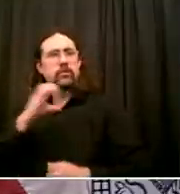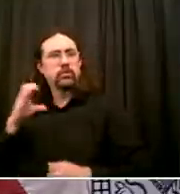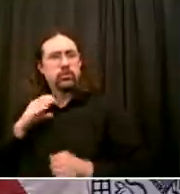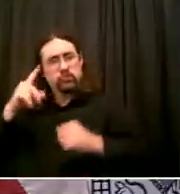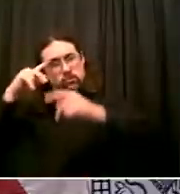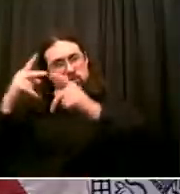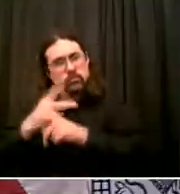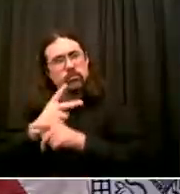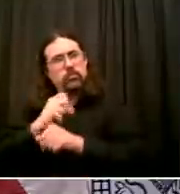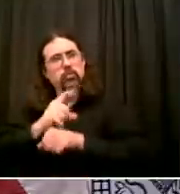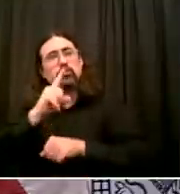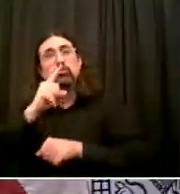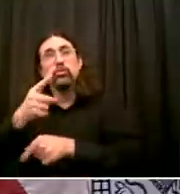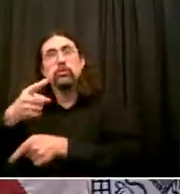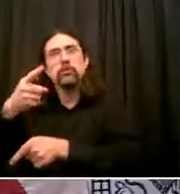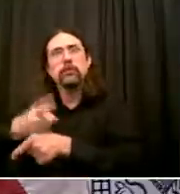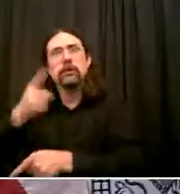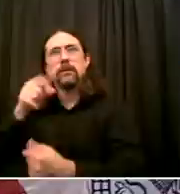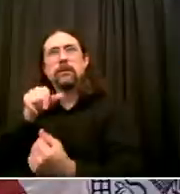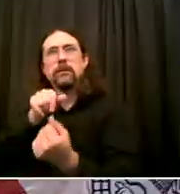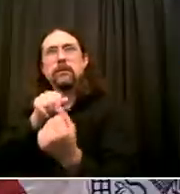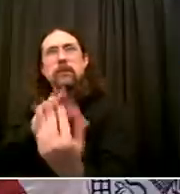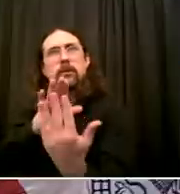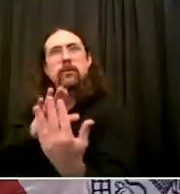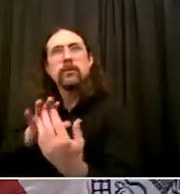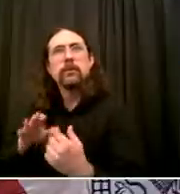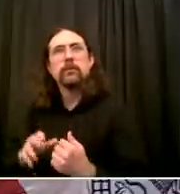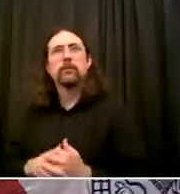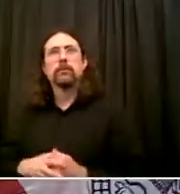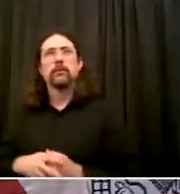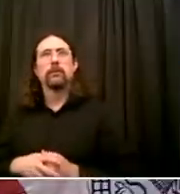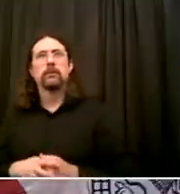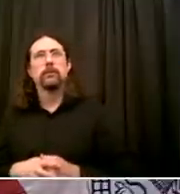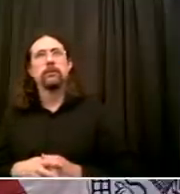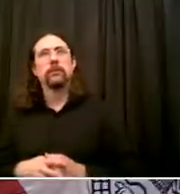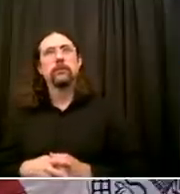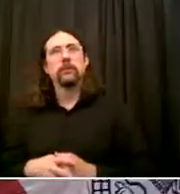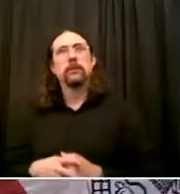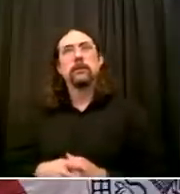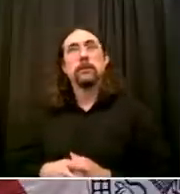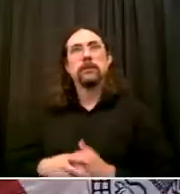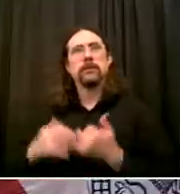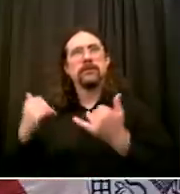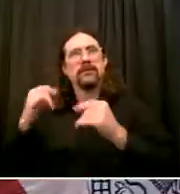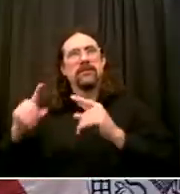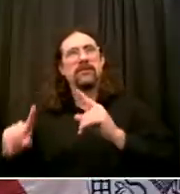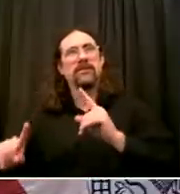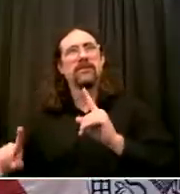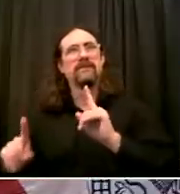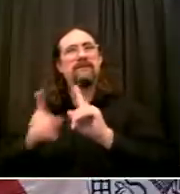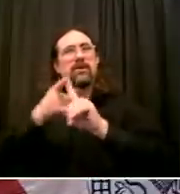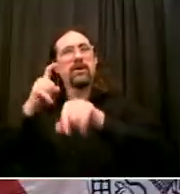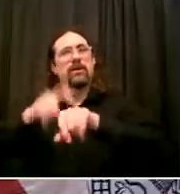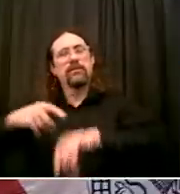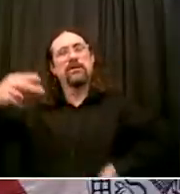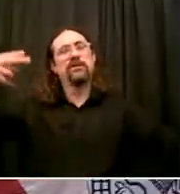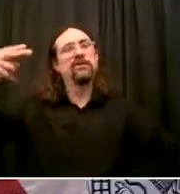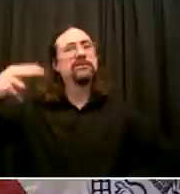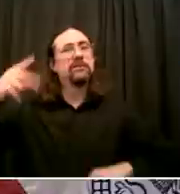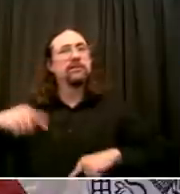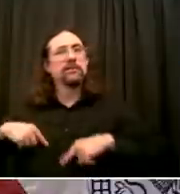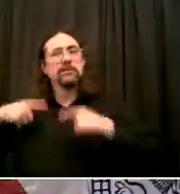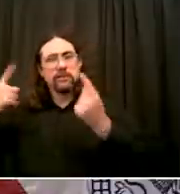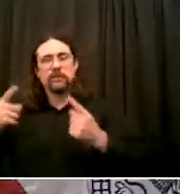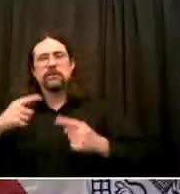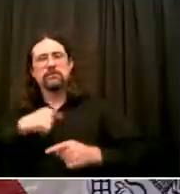By having a racial justice and reconciliation commission We are saying officially we want the truth to come out in the open And then we want